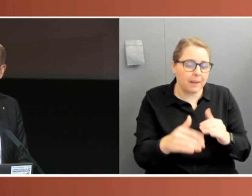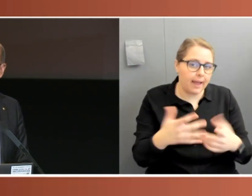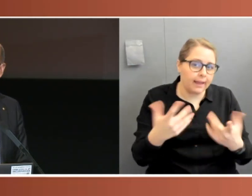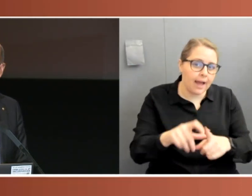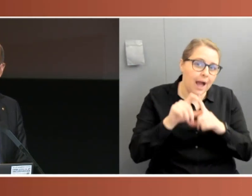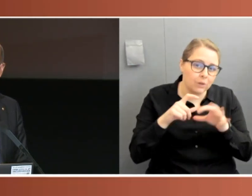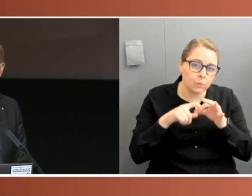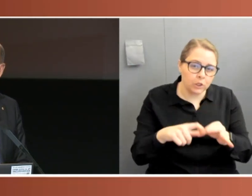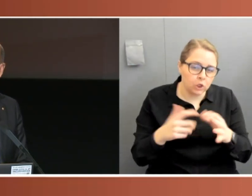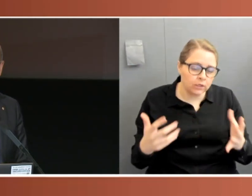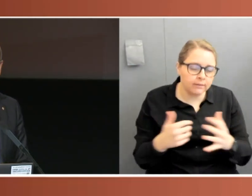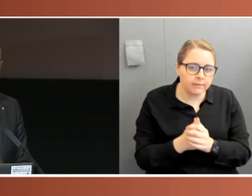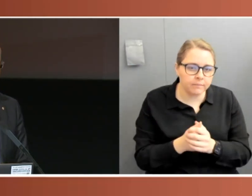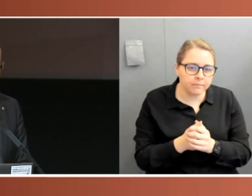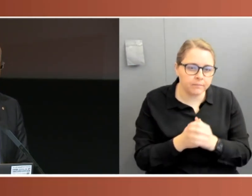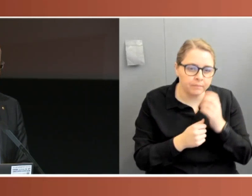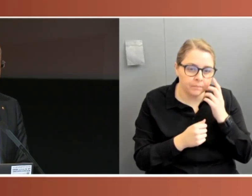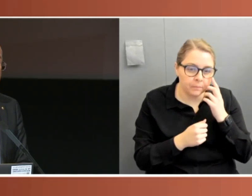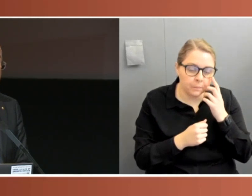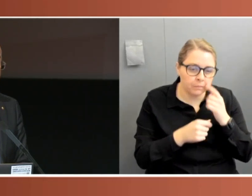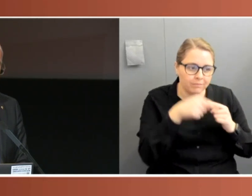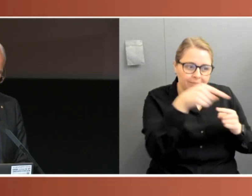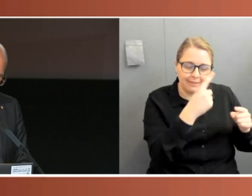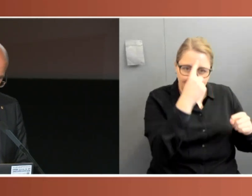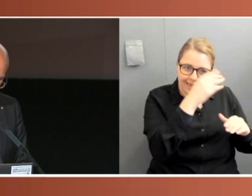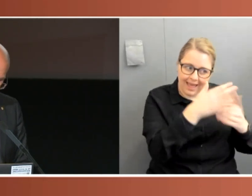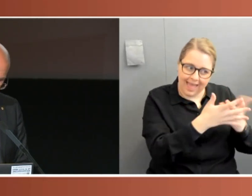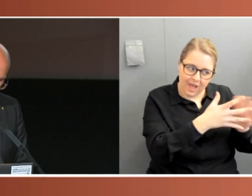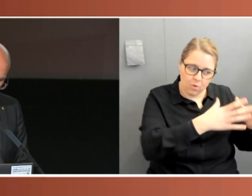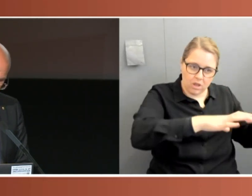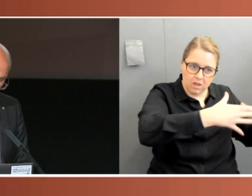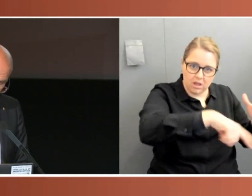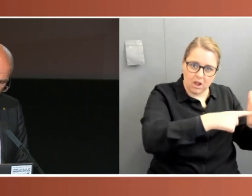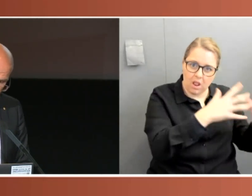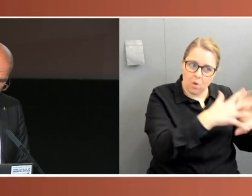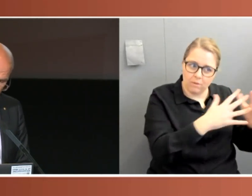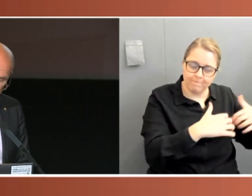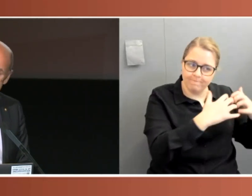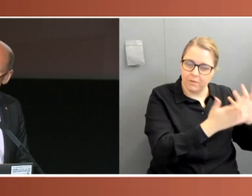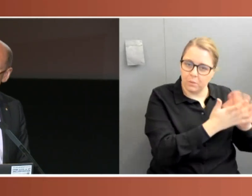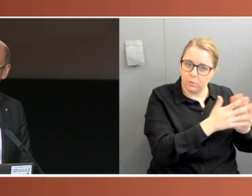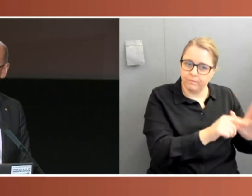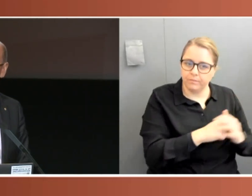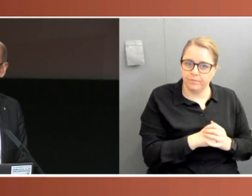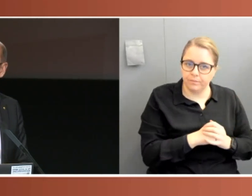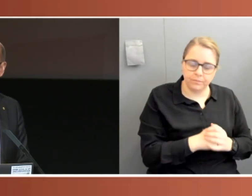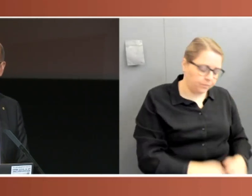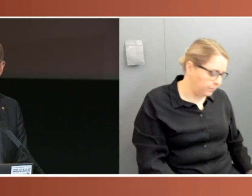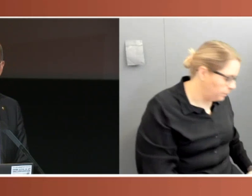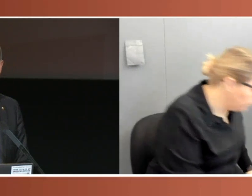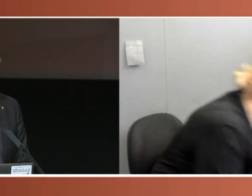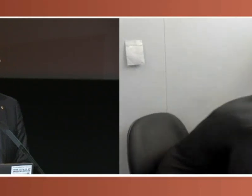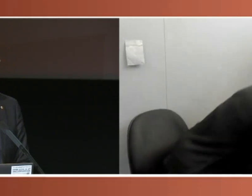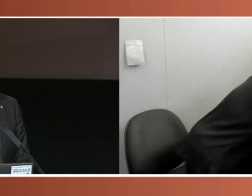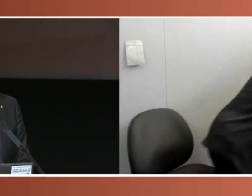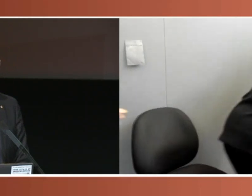preponderance towards executive lawmaking without appropriate scrutiny. We also need to be putting into place rules that